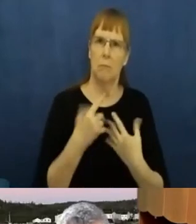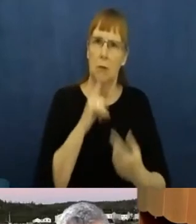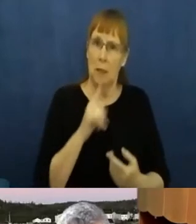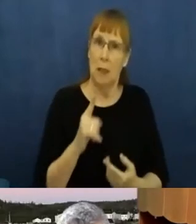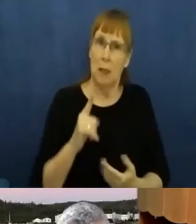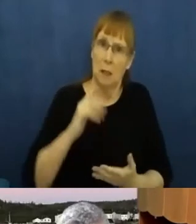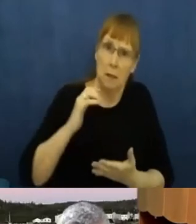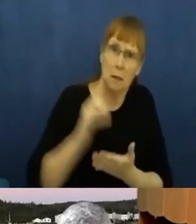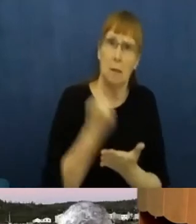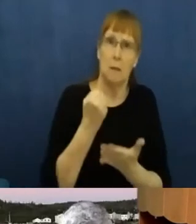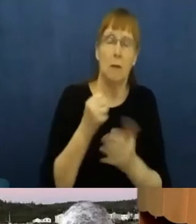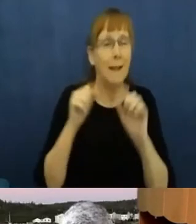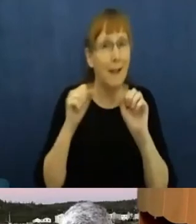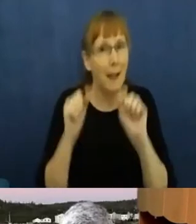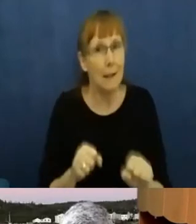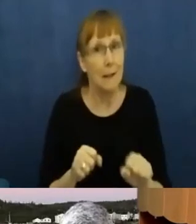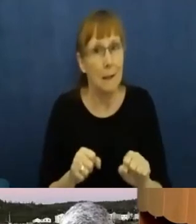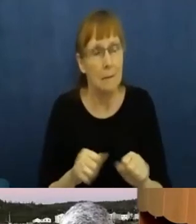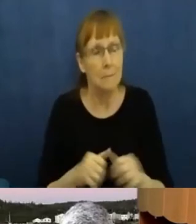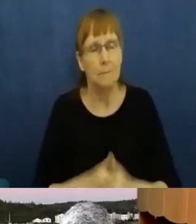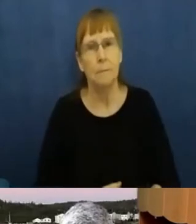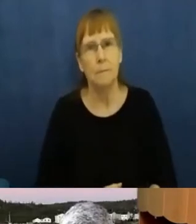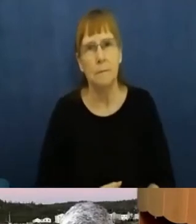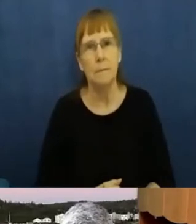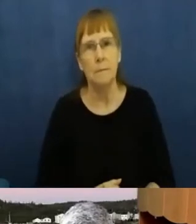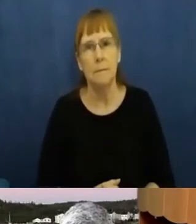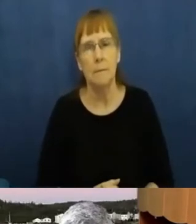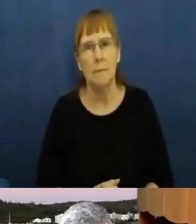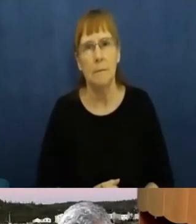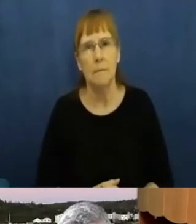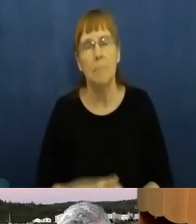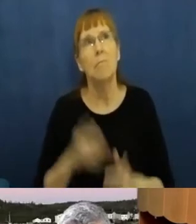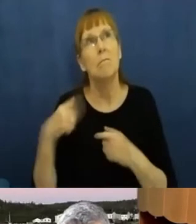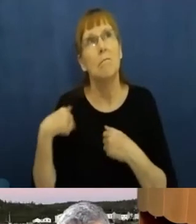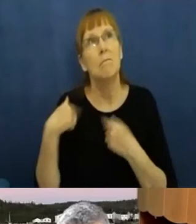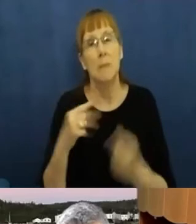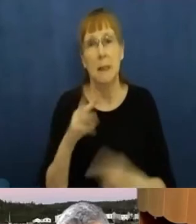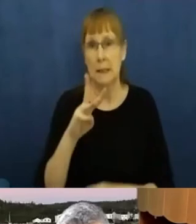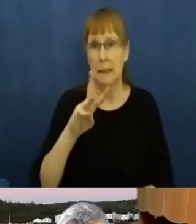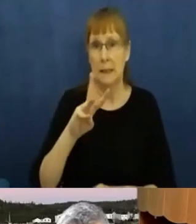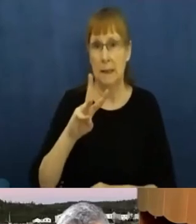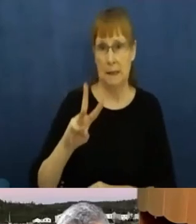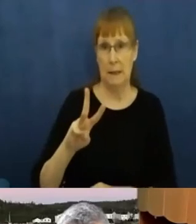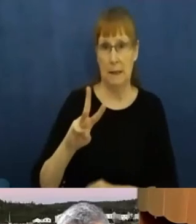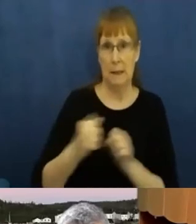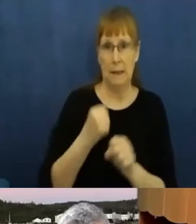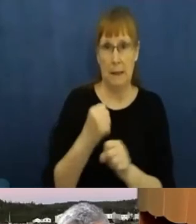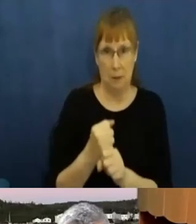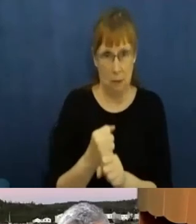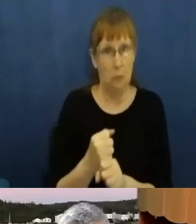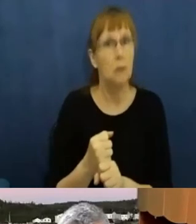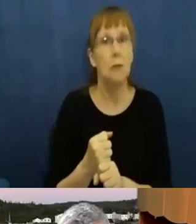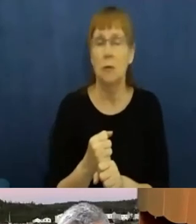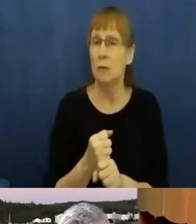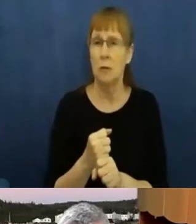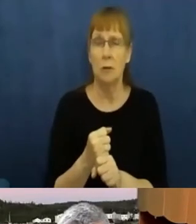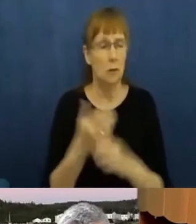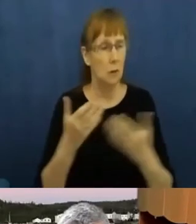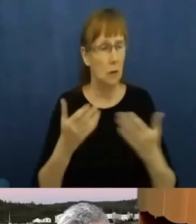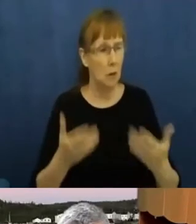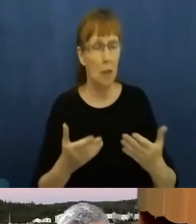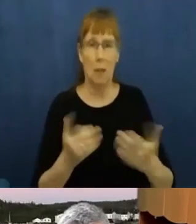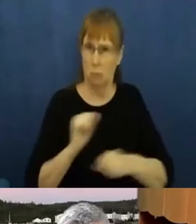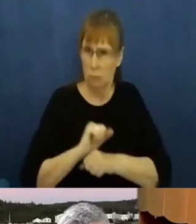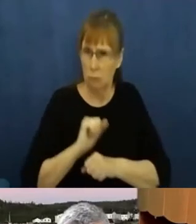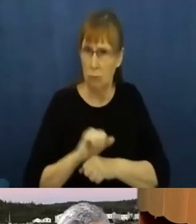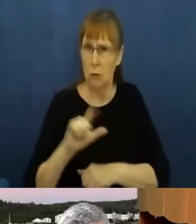I've had the opportunity over almost six years to be so generously welcomed into Indigenous